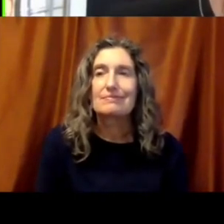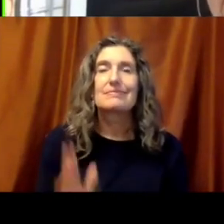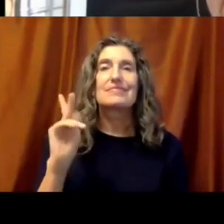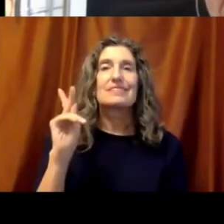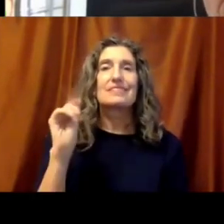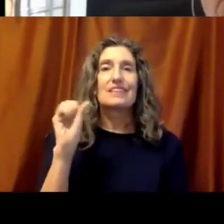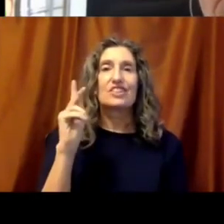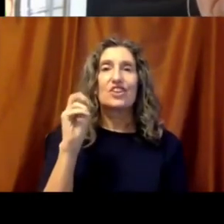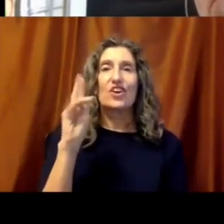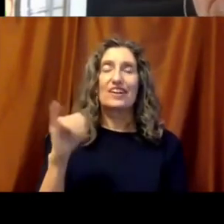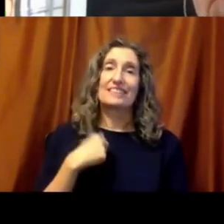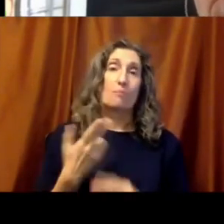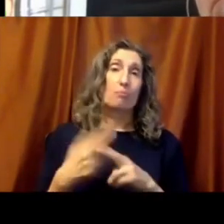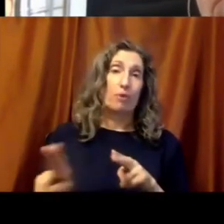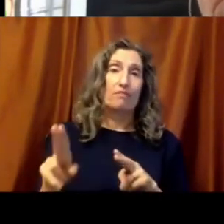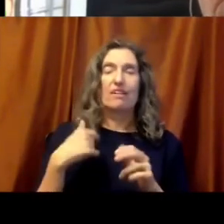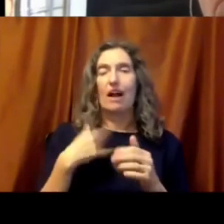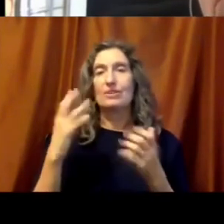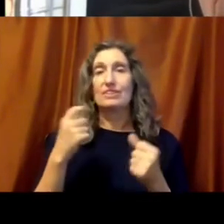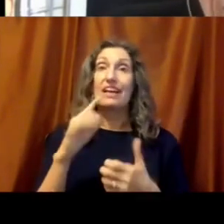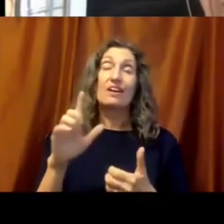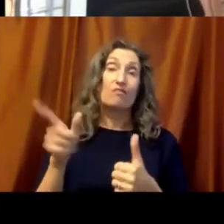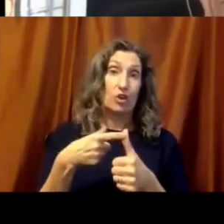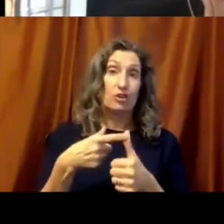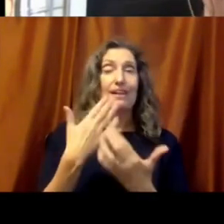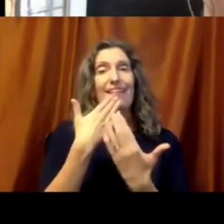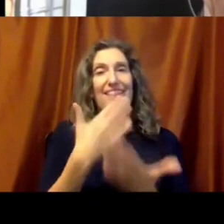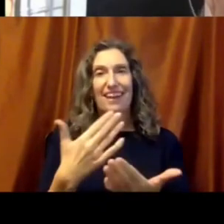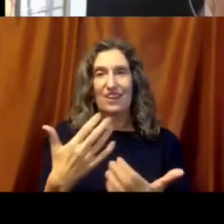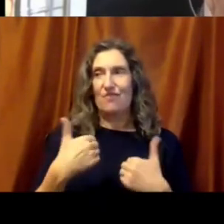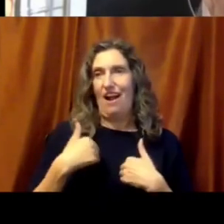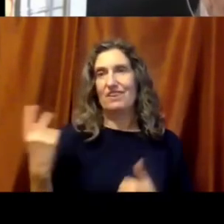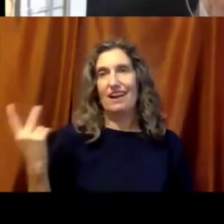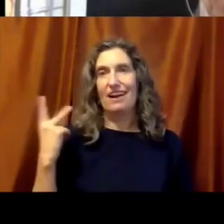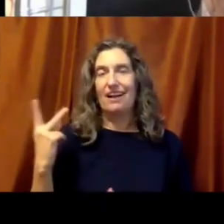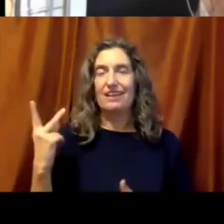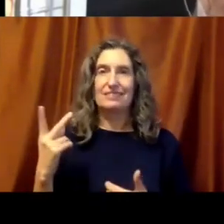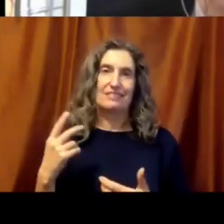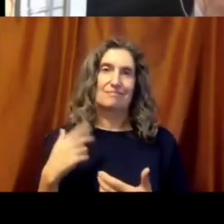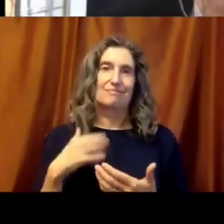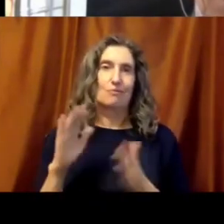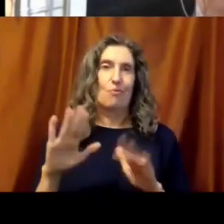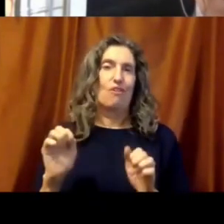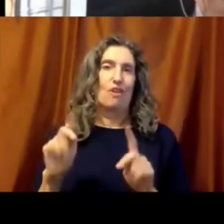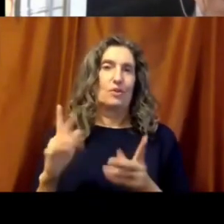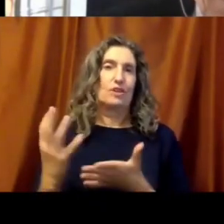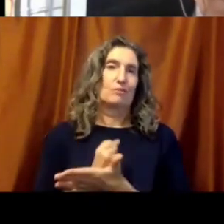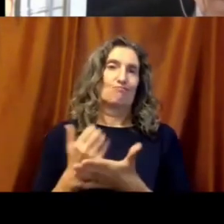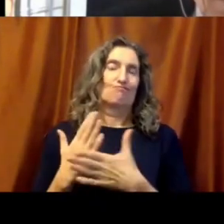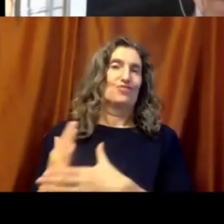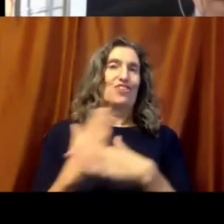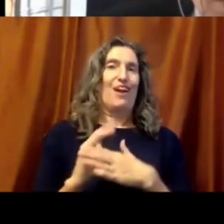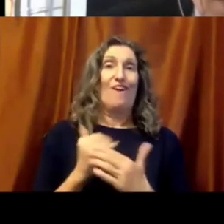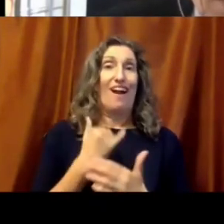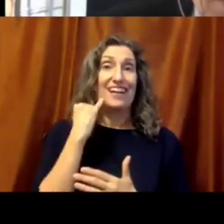Well, I'll just say very briefly, first of all, thank you for having us. This is a wonderful opportunity to share our message and our ideas all around the